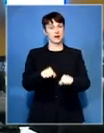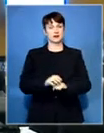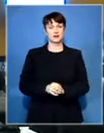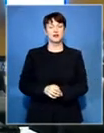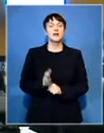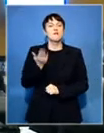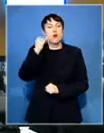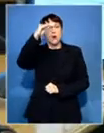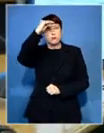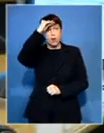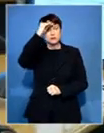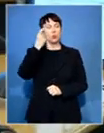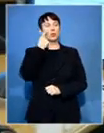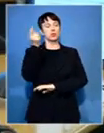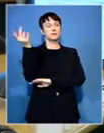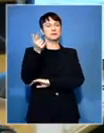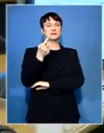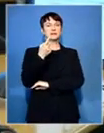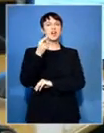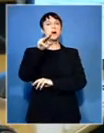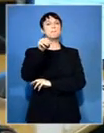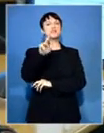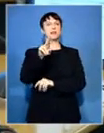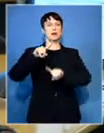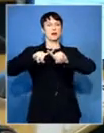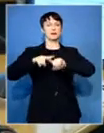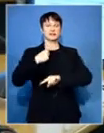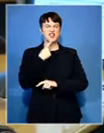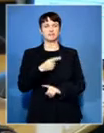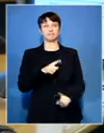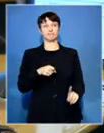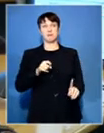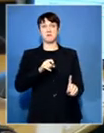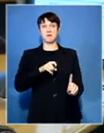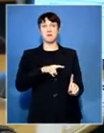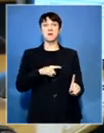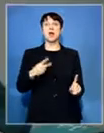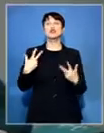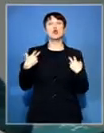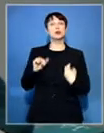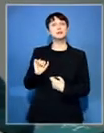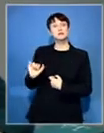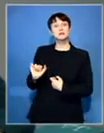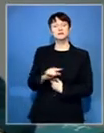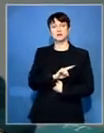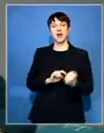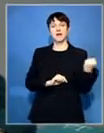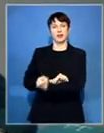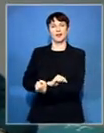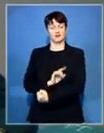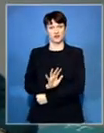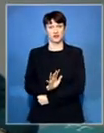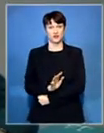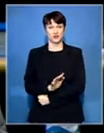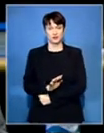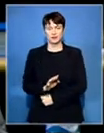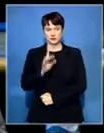X previously identified Nzouza as one of the men who killed Lonmin's security guard. Nzouza has been accused